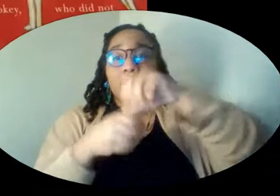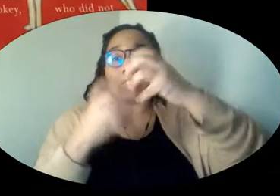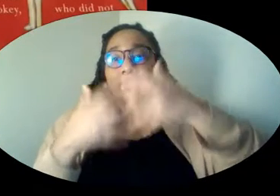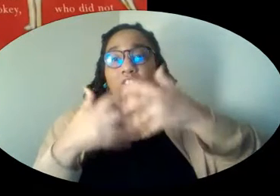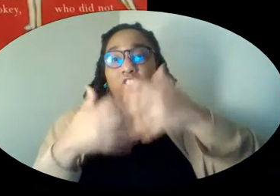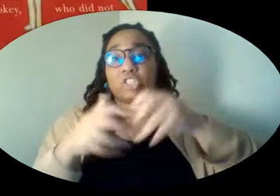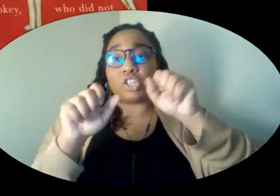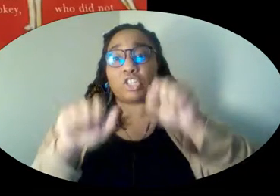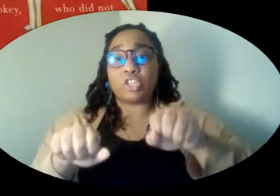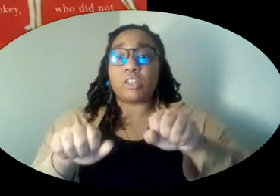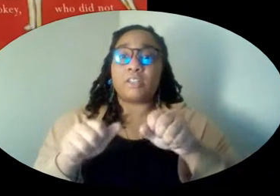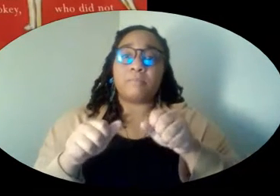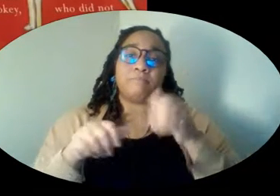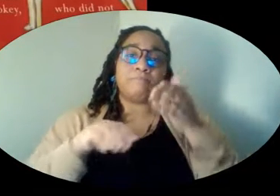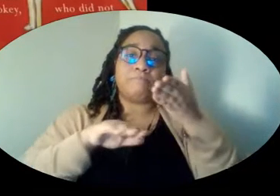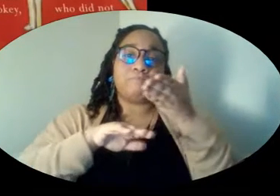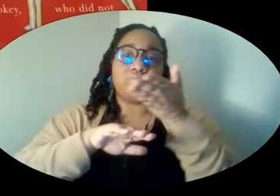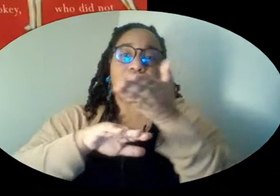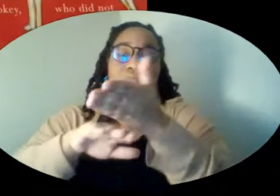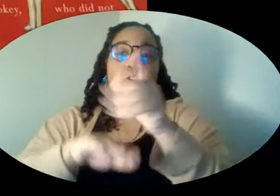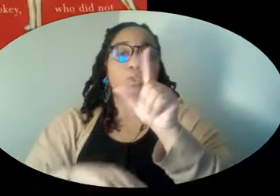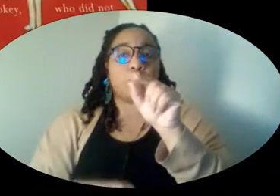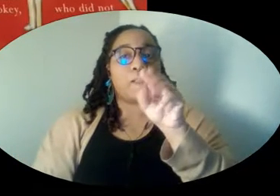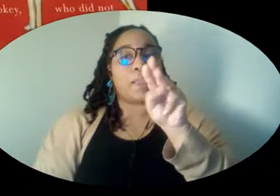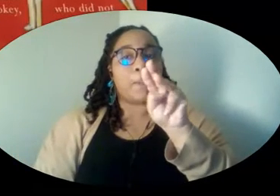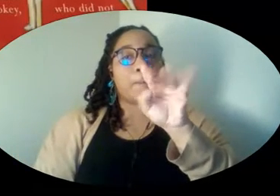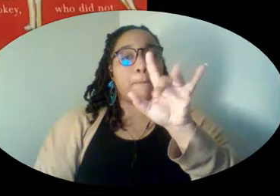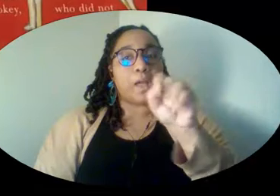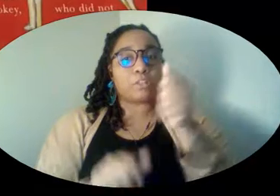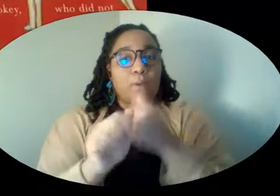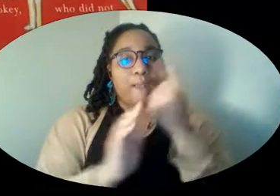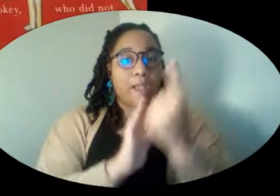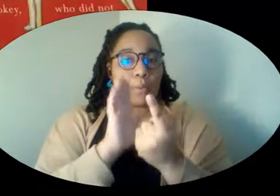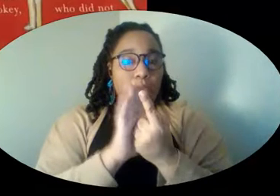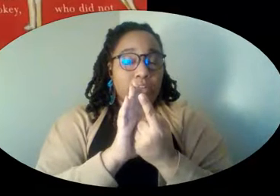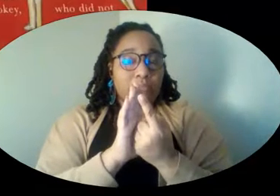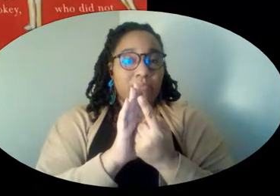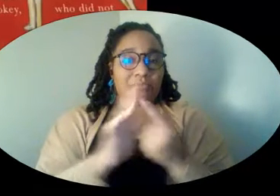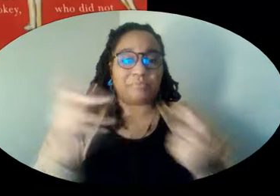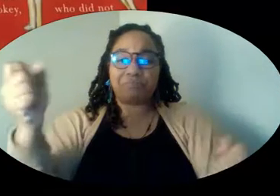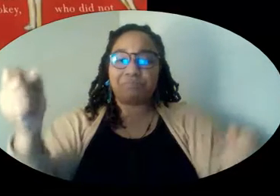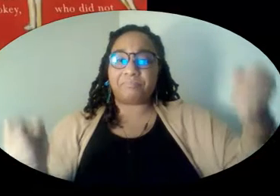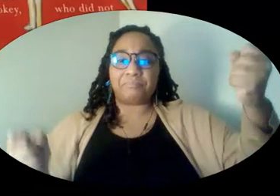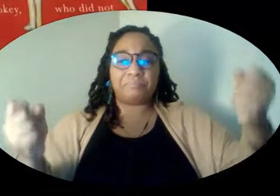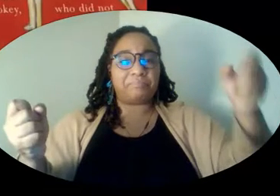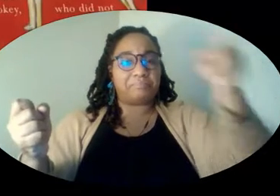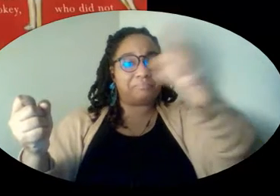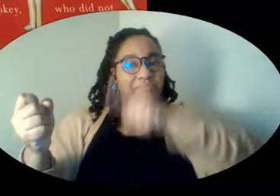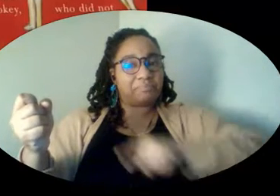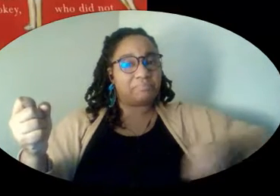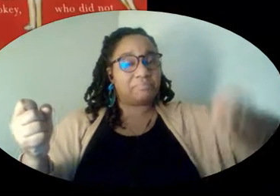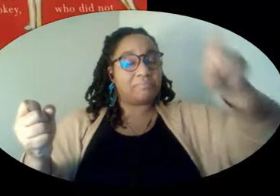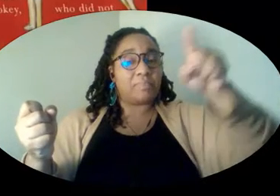so it could go 20 miles per hour. That's pretty fast. A completely round steering wheel. 8